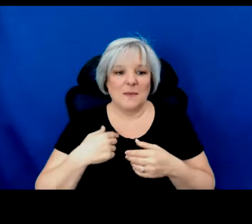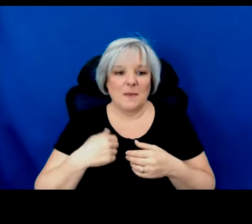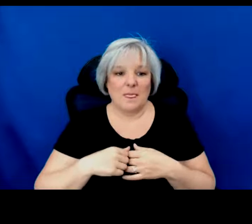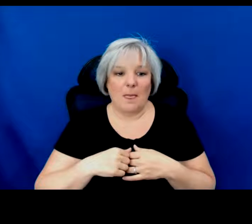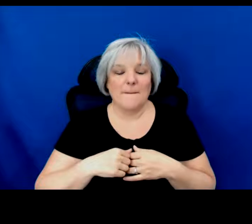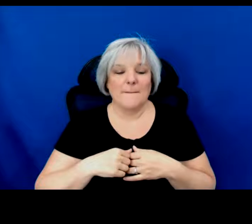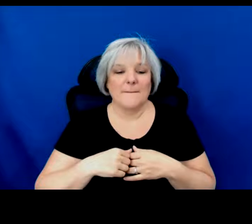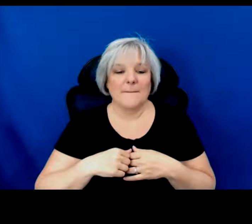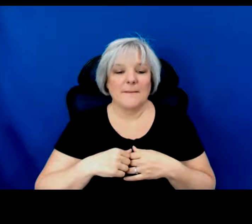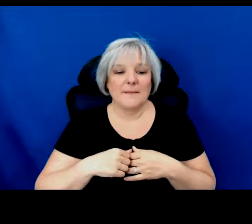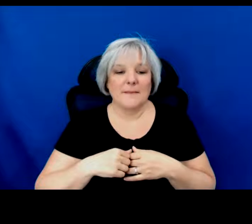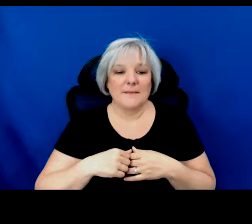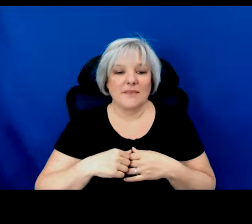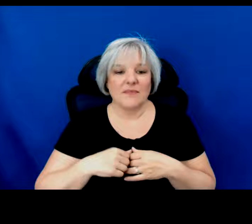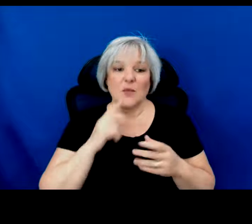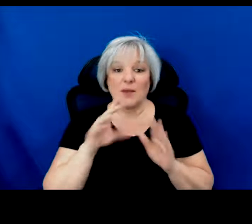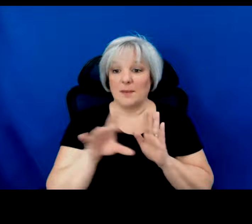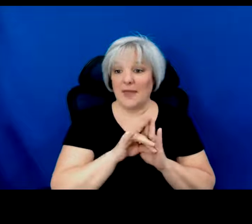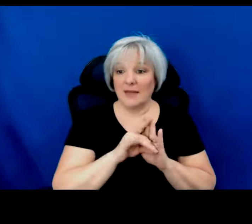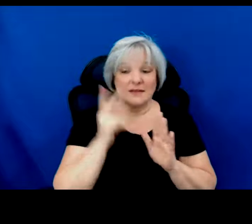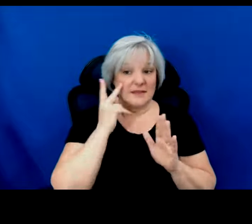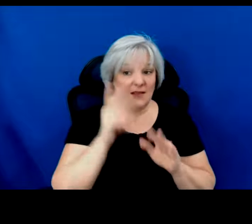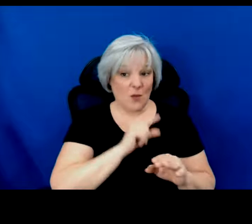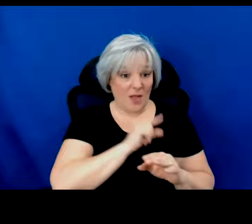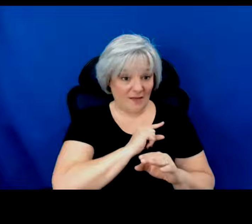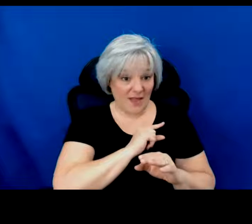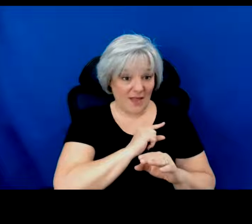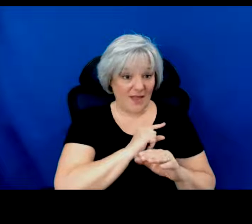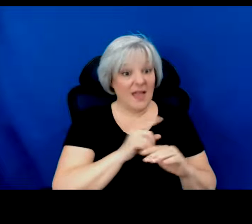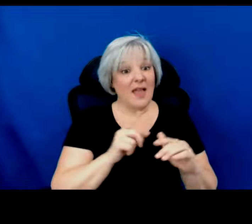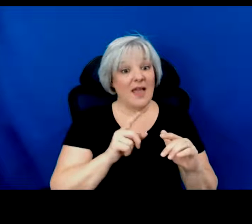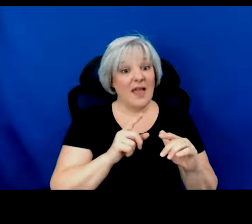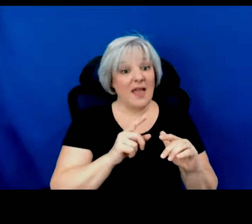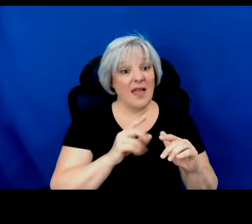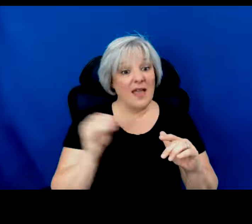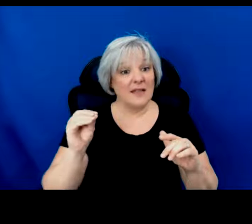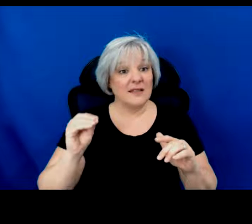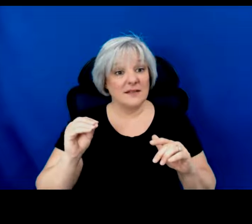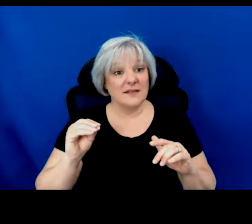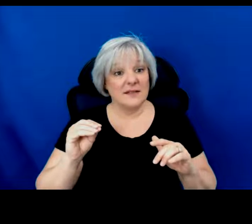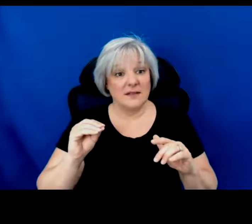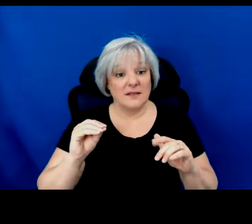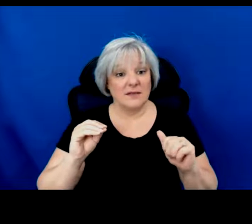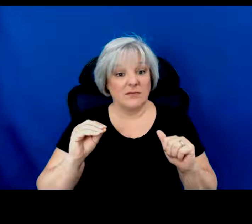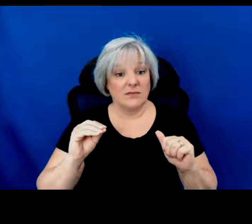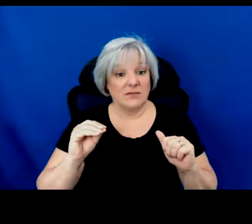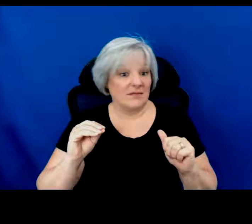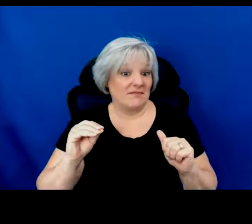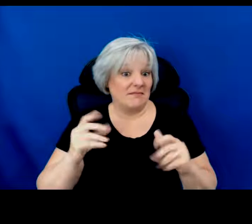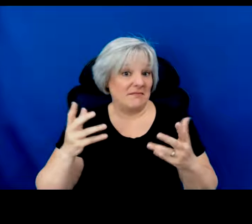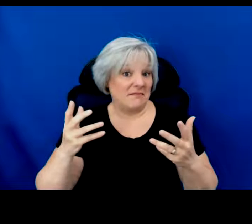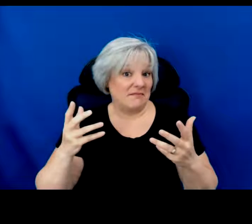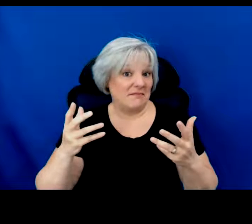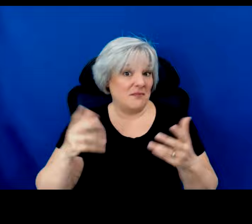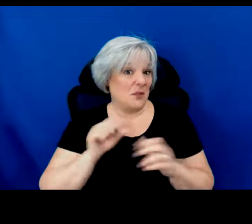We just sort of vet the artist for eligibility. And then we just